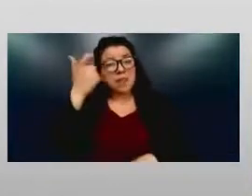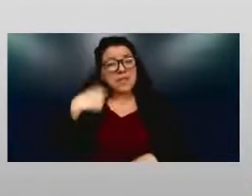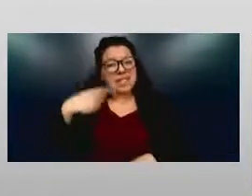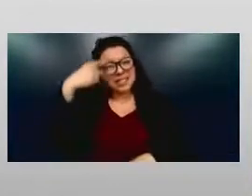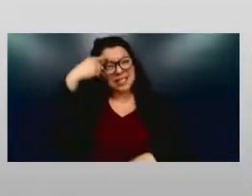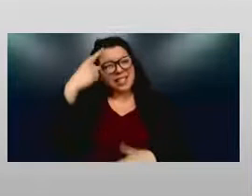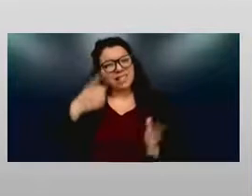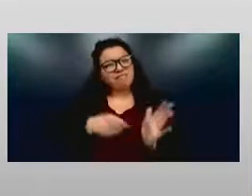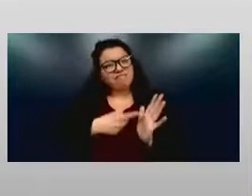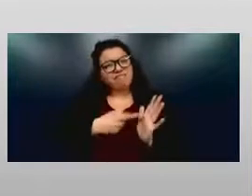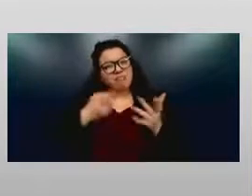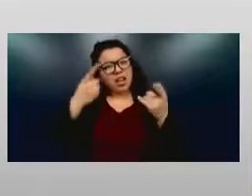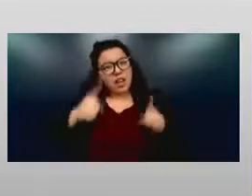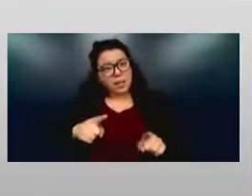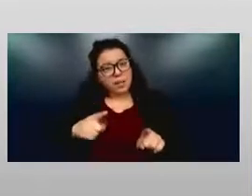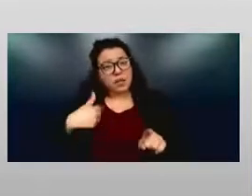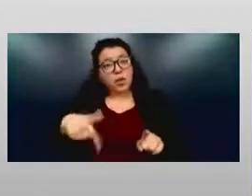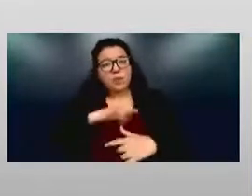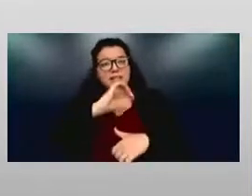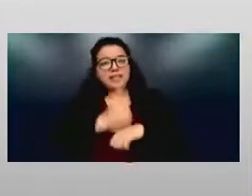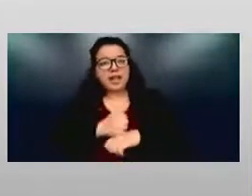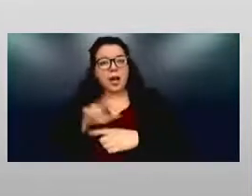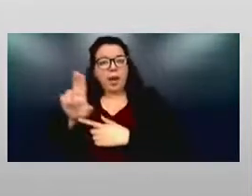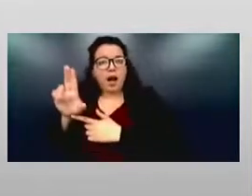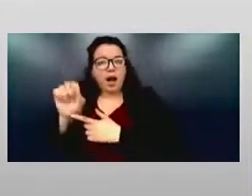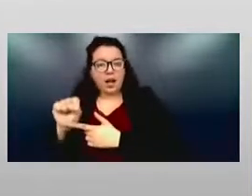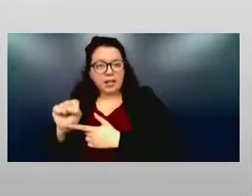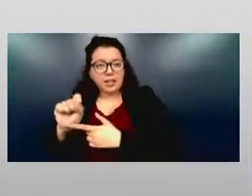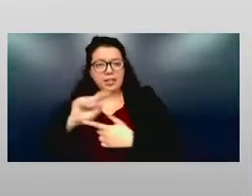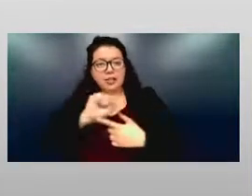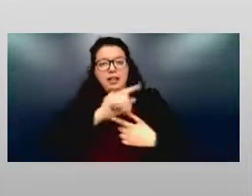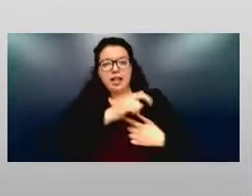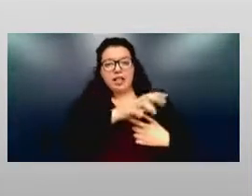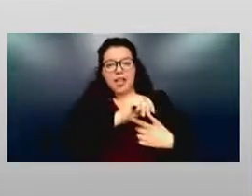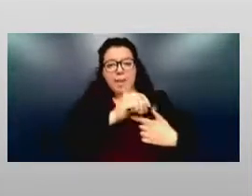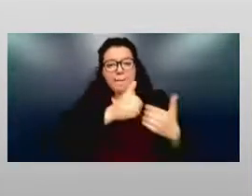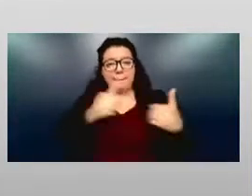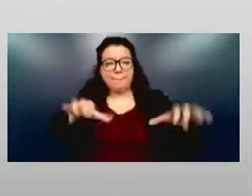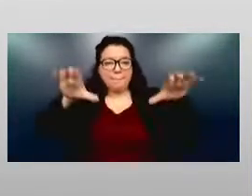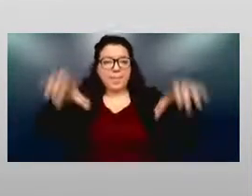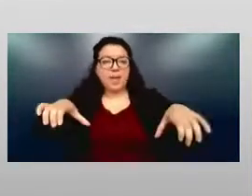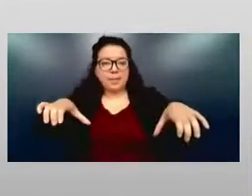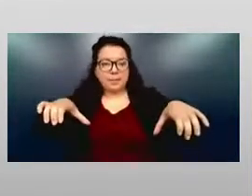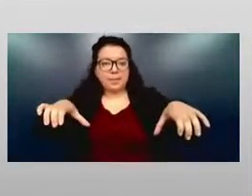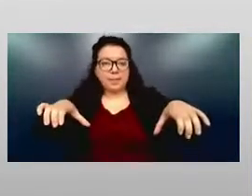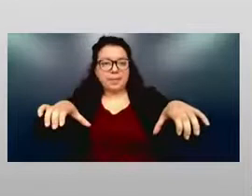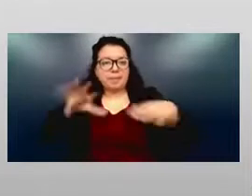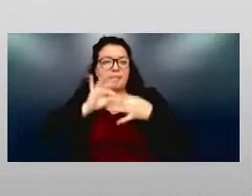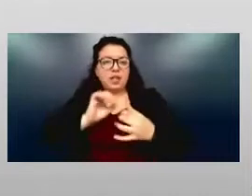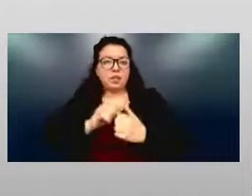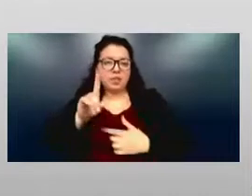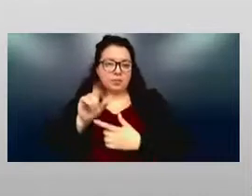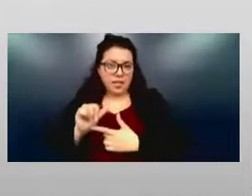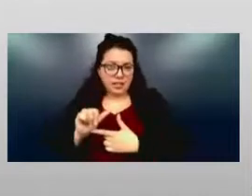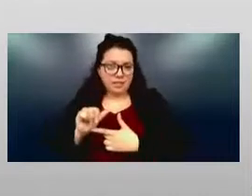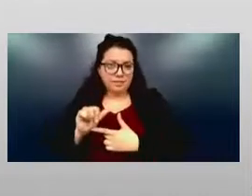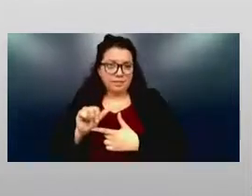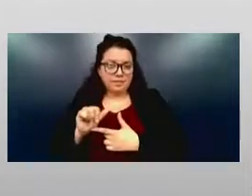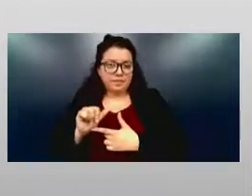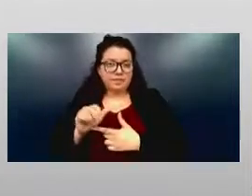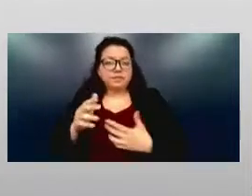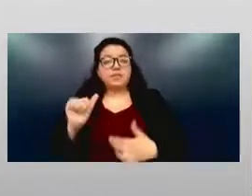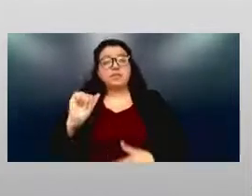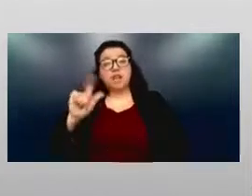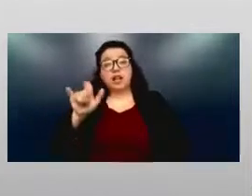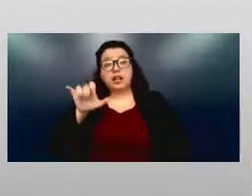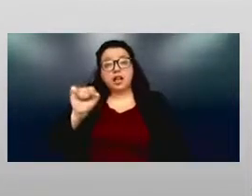create an us versus them dynamic in this conversation around disability. And, you know, Alexis touched on this earlier in a way that at